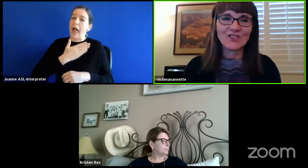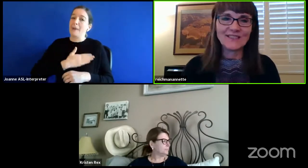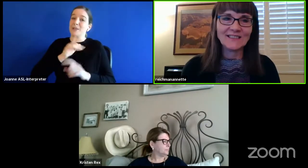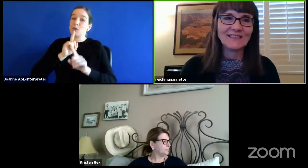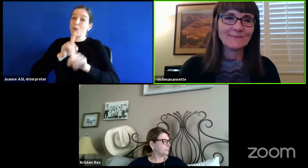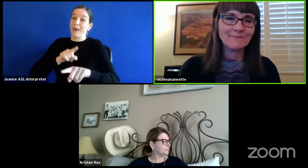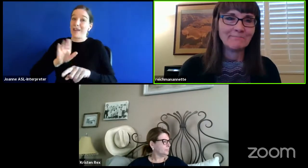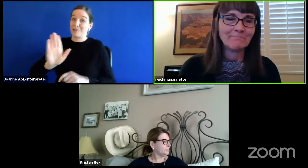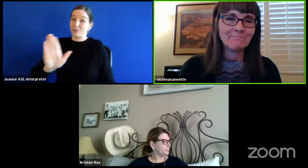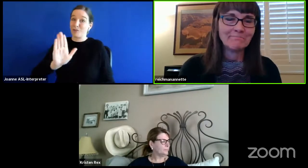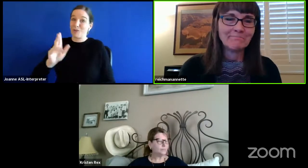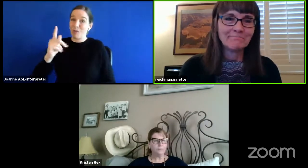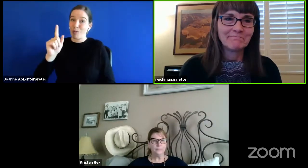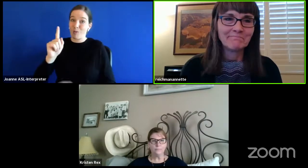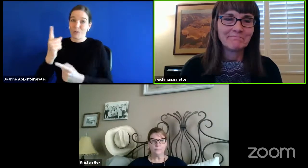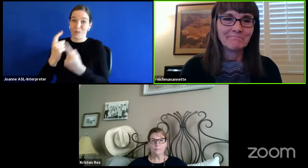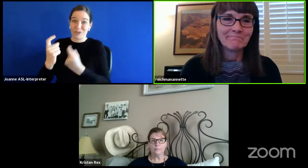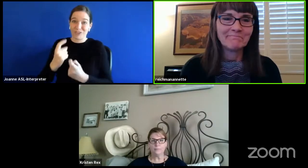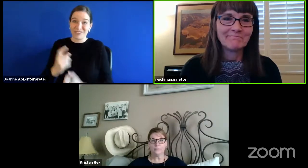questions.